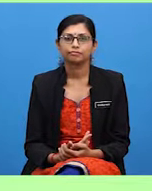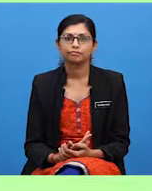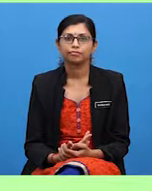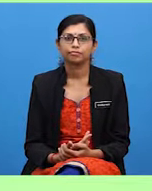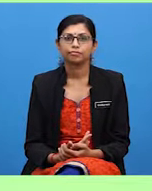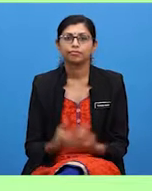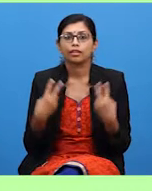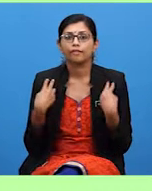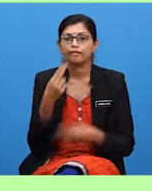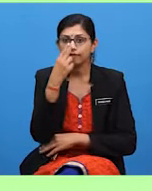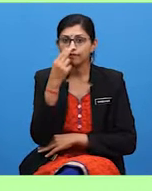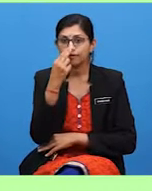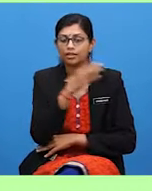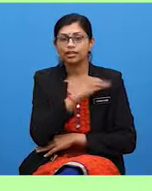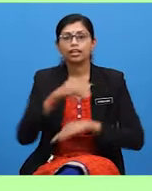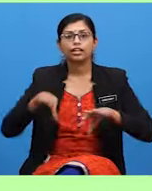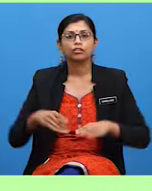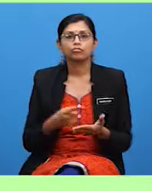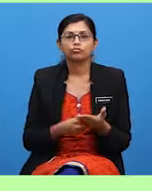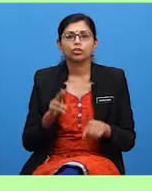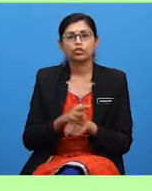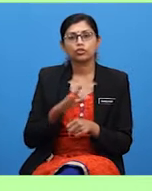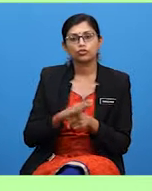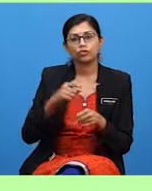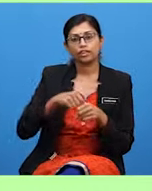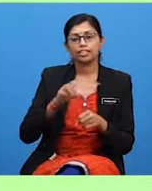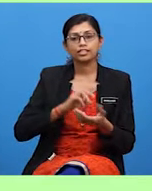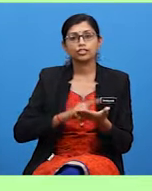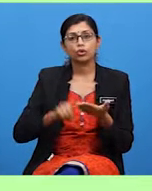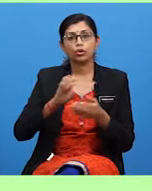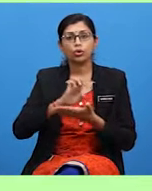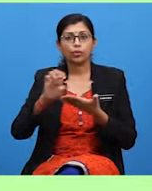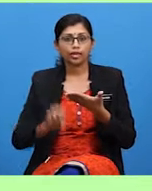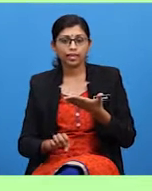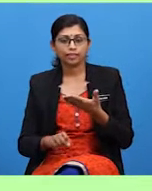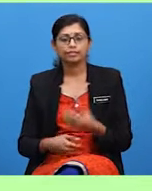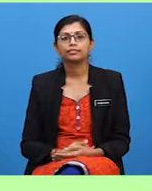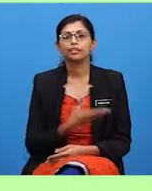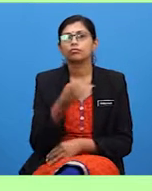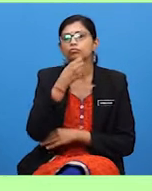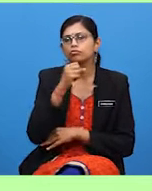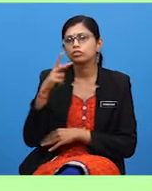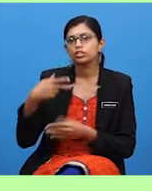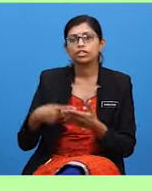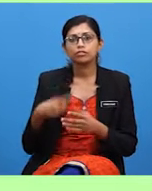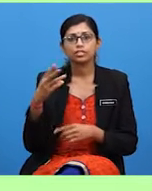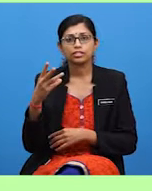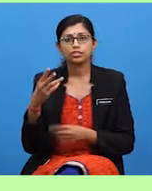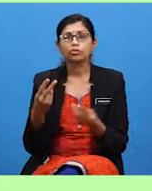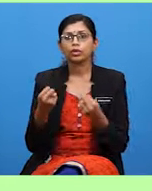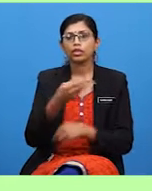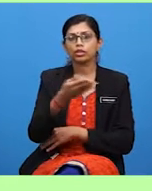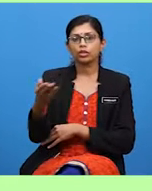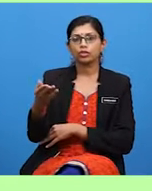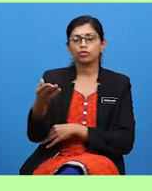Have fun and do something useful this weekend. Are you aged 13 to 60? We need you